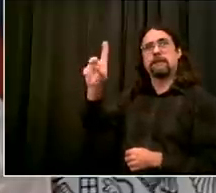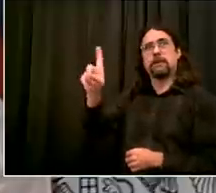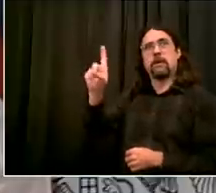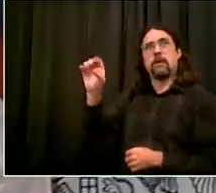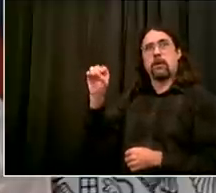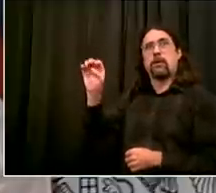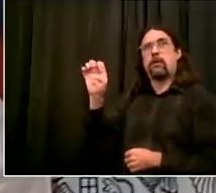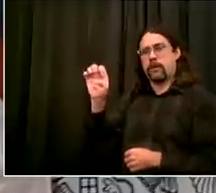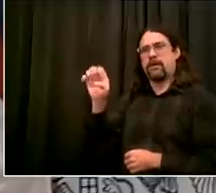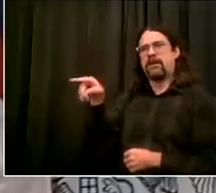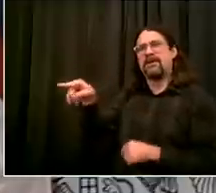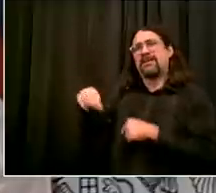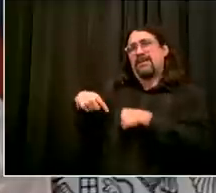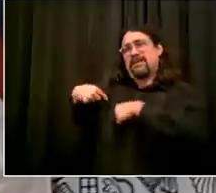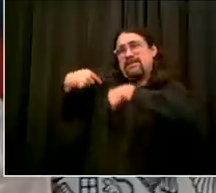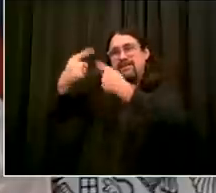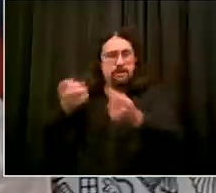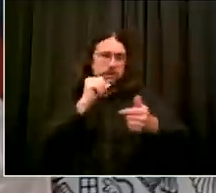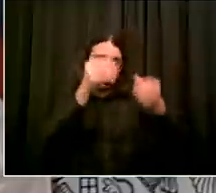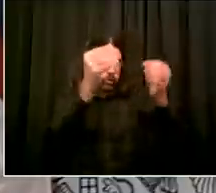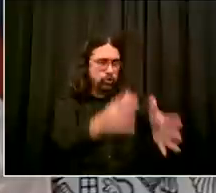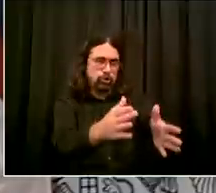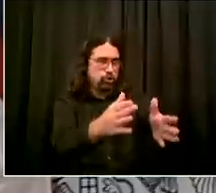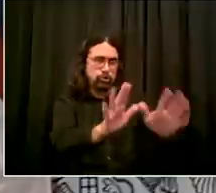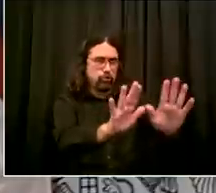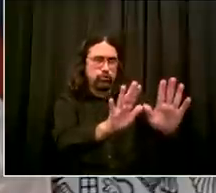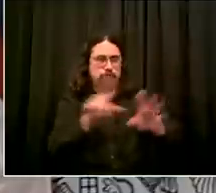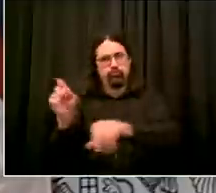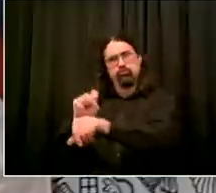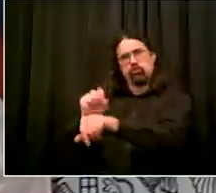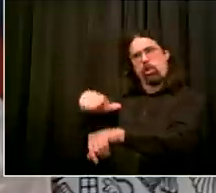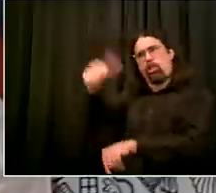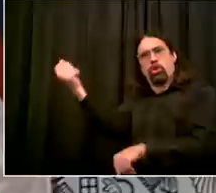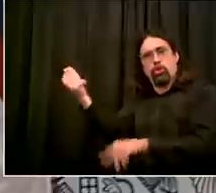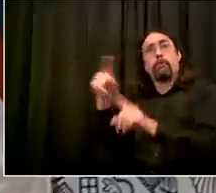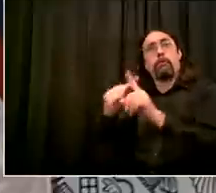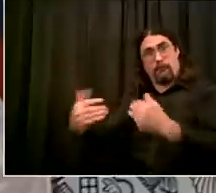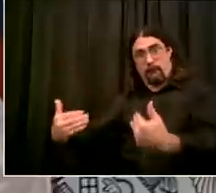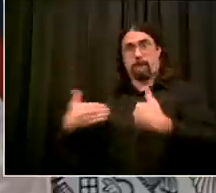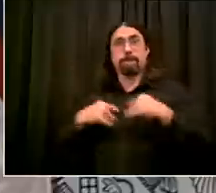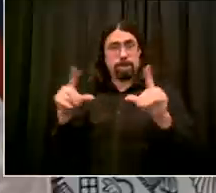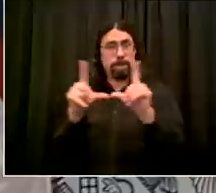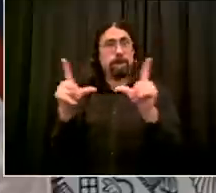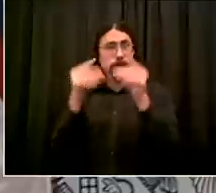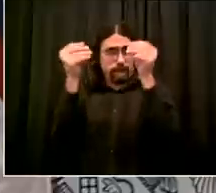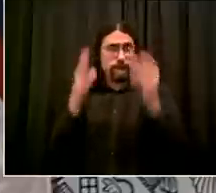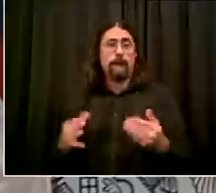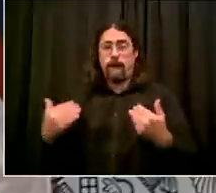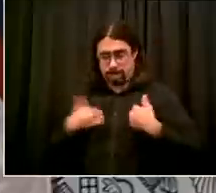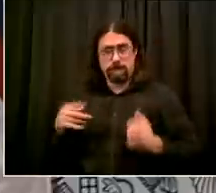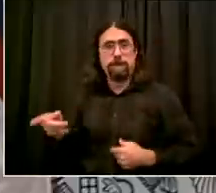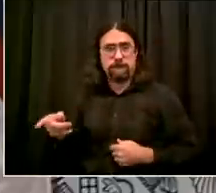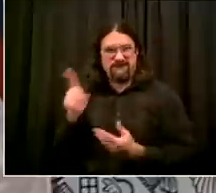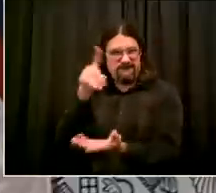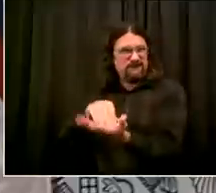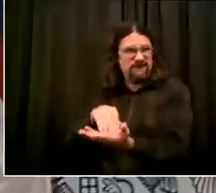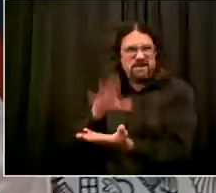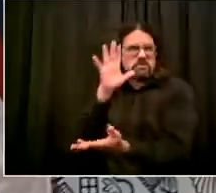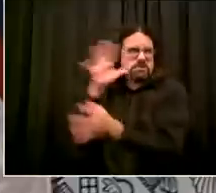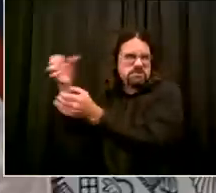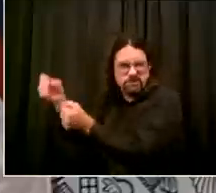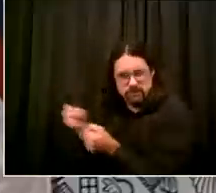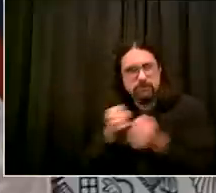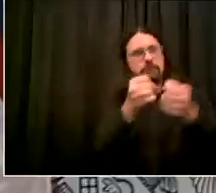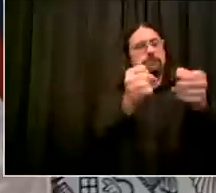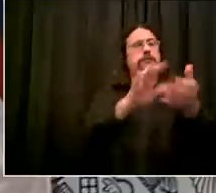already certified they're moving into place we're finding more and more of teachers who have taught previously want to come